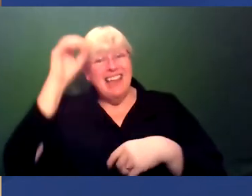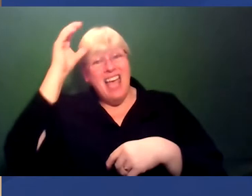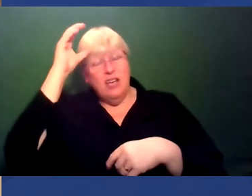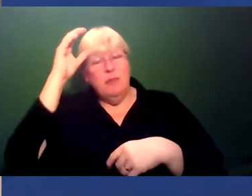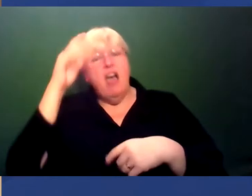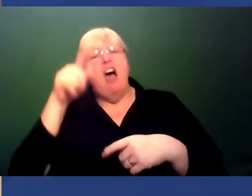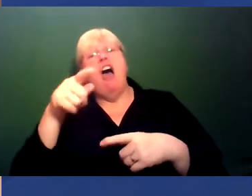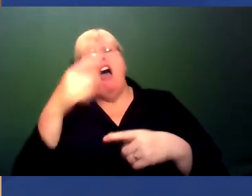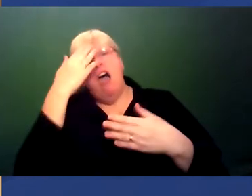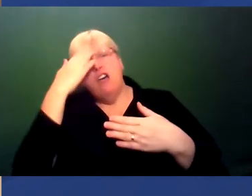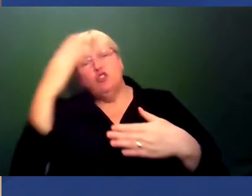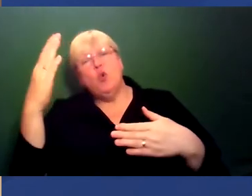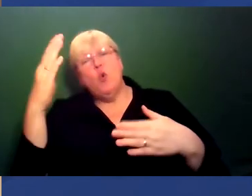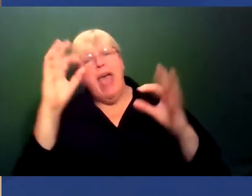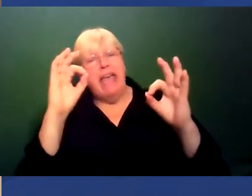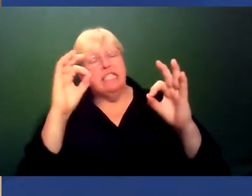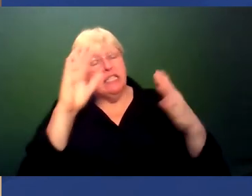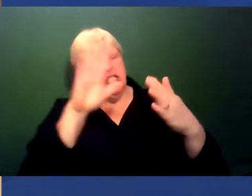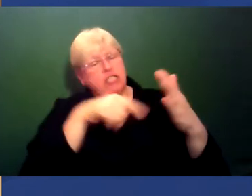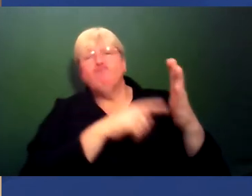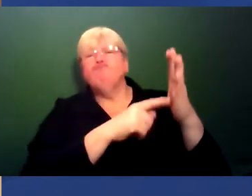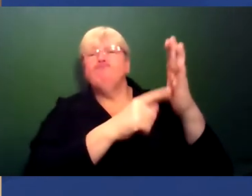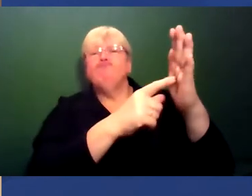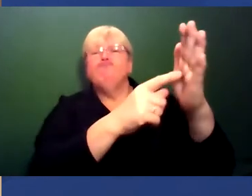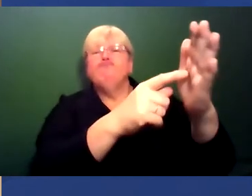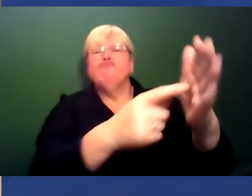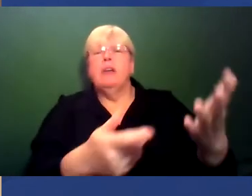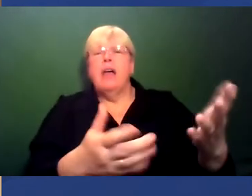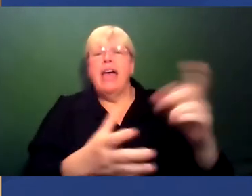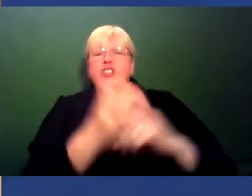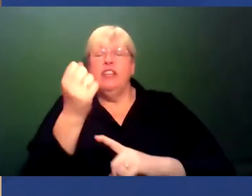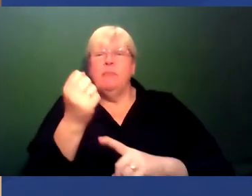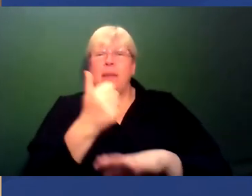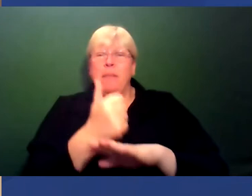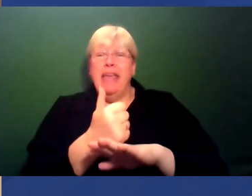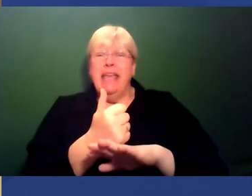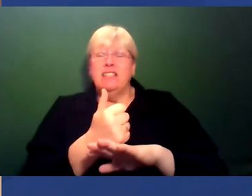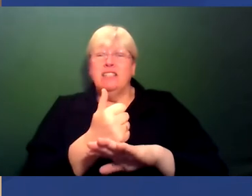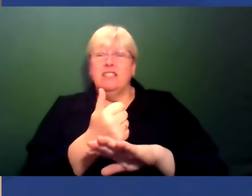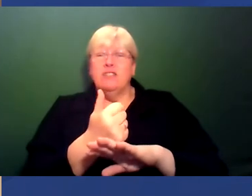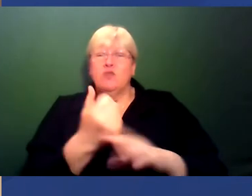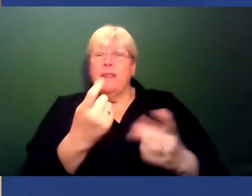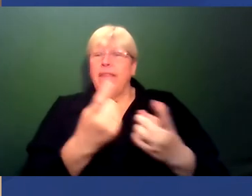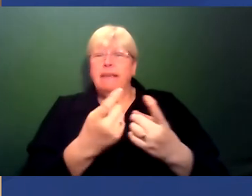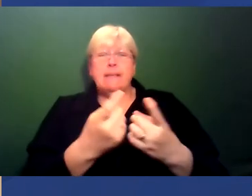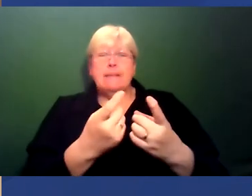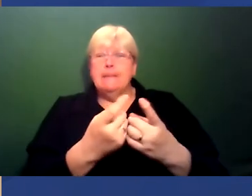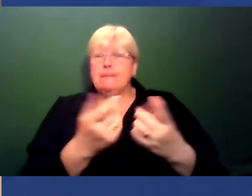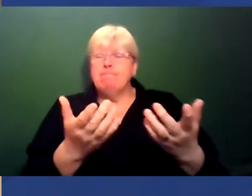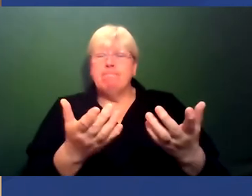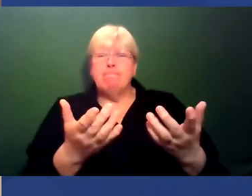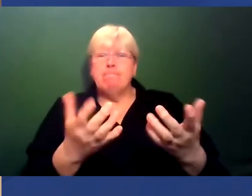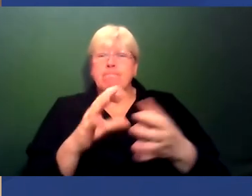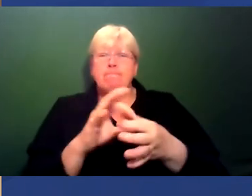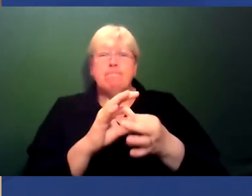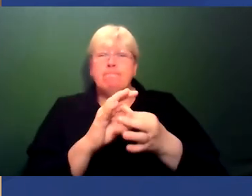excellence, quote unquote, or indicators of achievement are based around things which, you know, a relatively